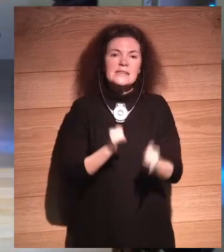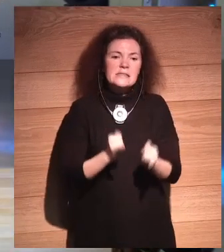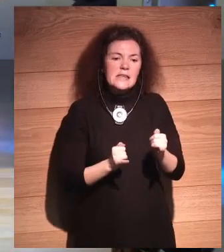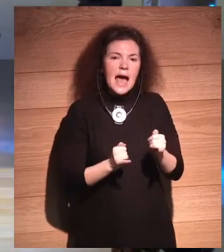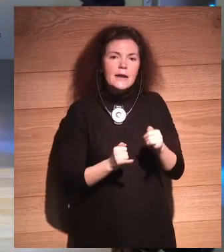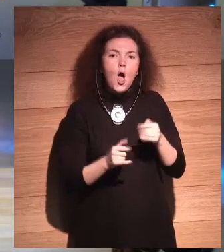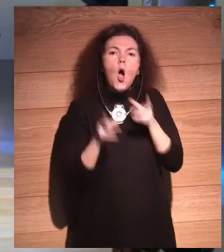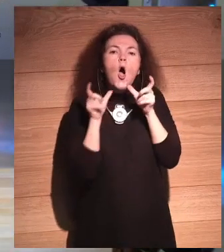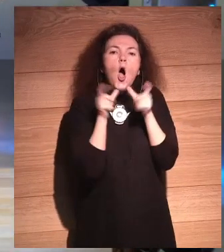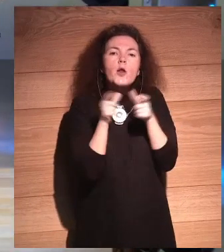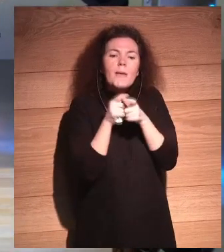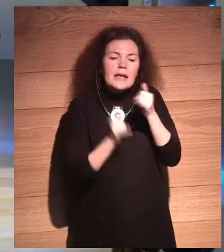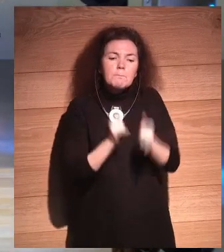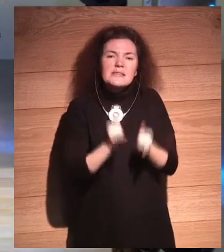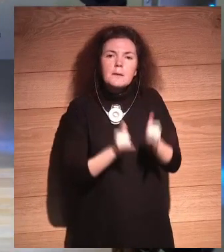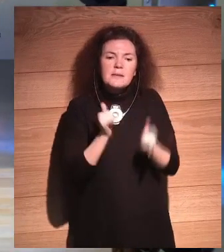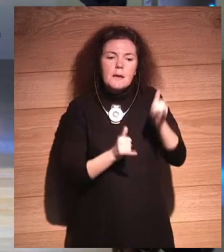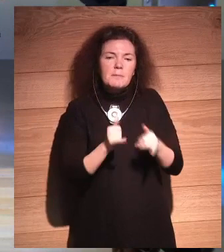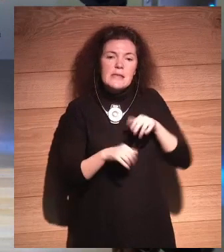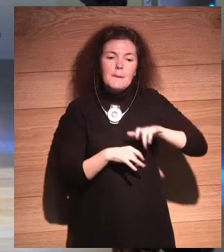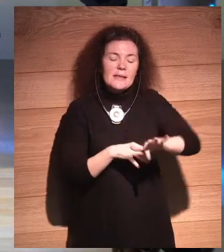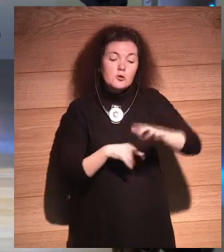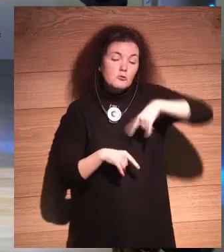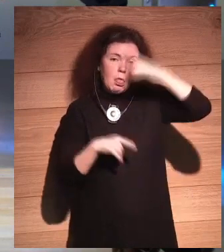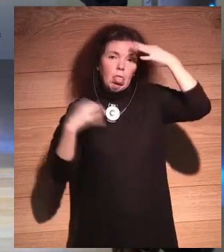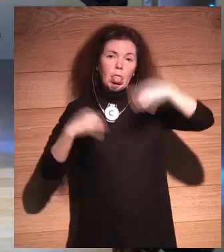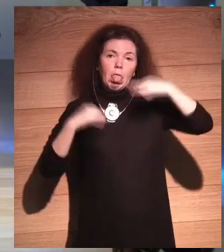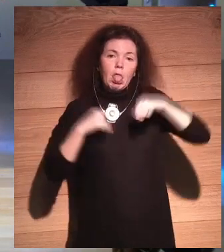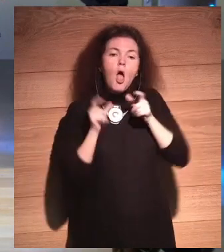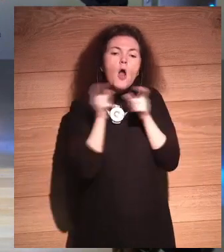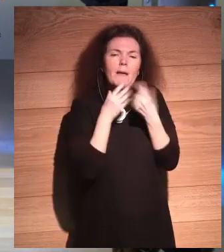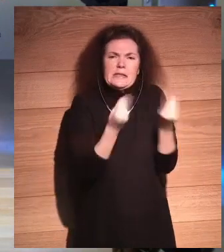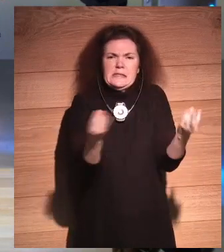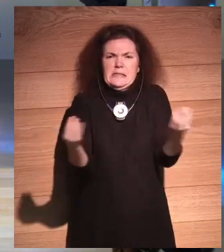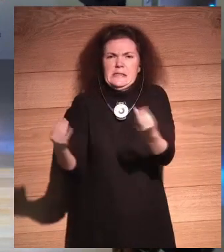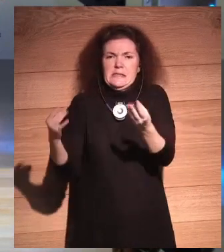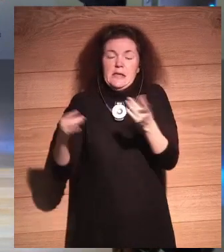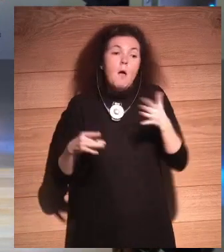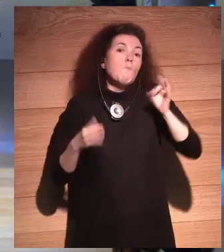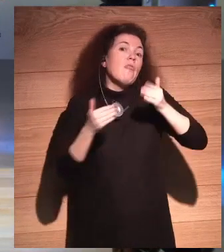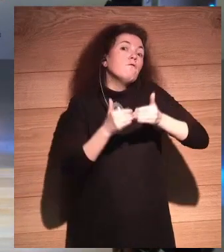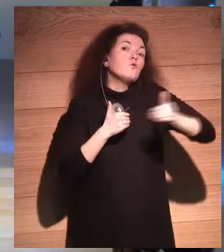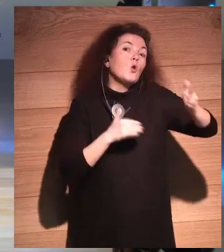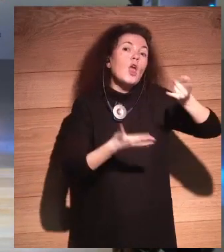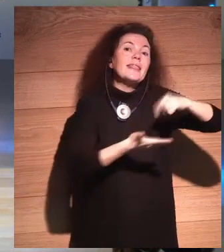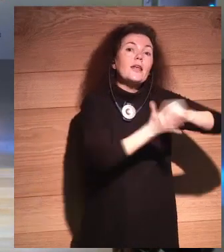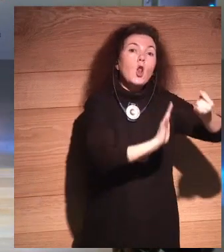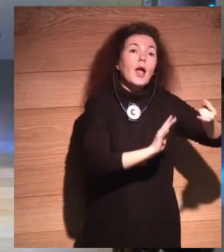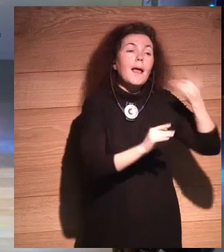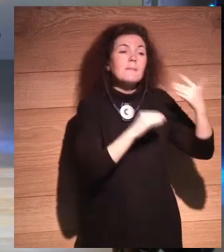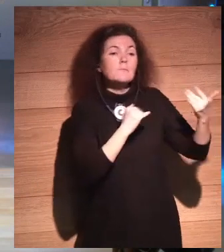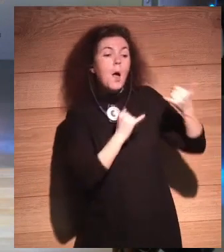don't even notice. I mean, they're just ants. There's plenty of ants. So maybe in the future, technology will step on us by accident.